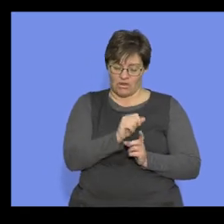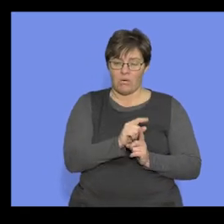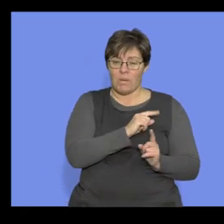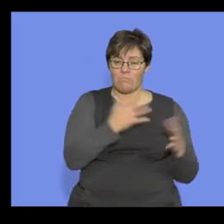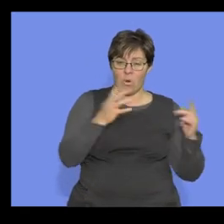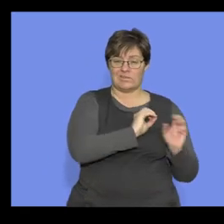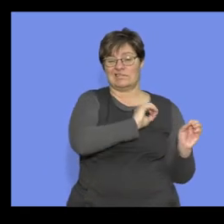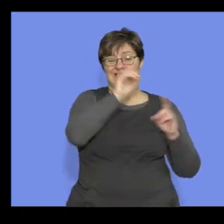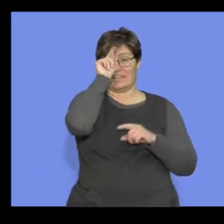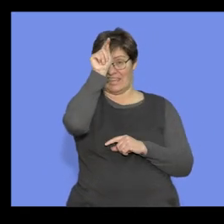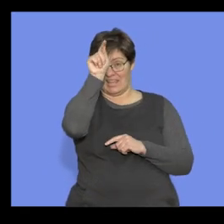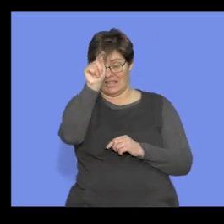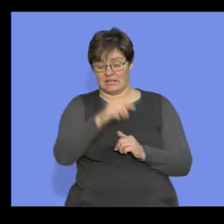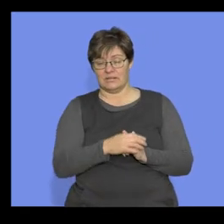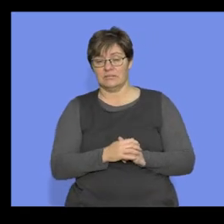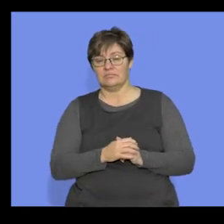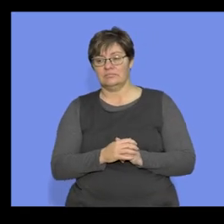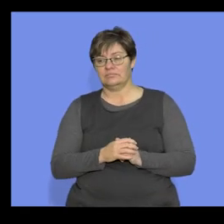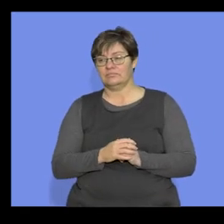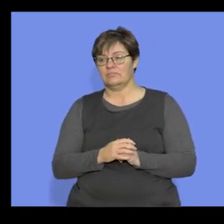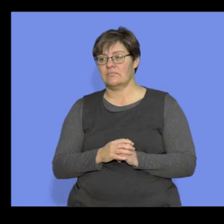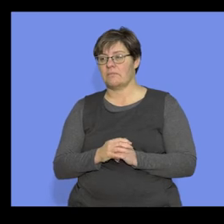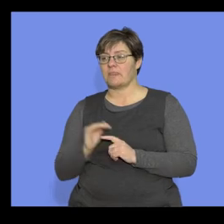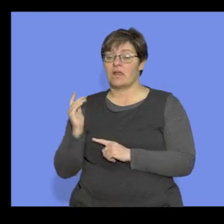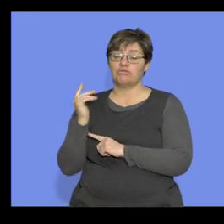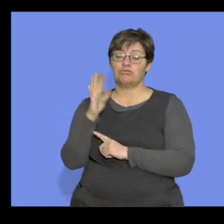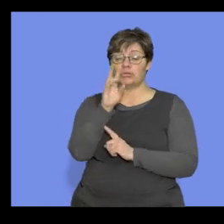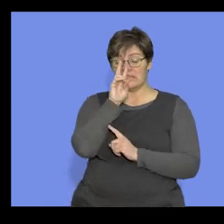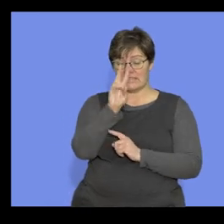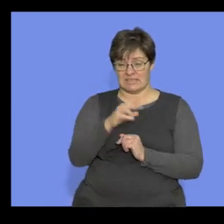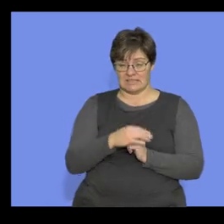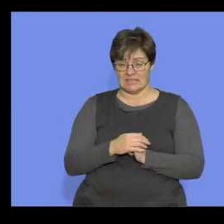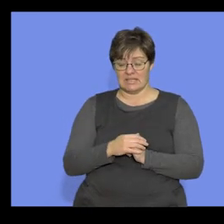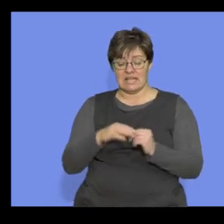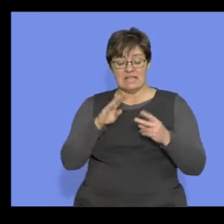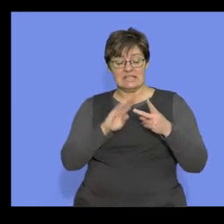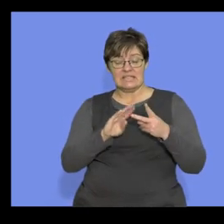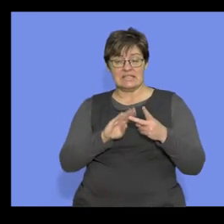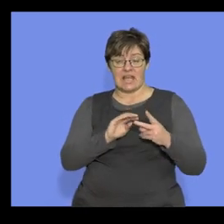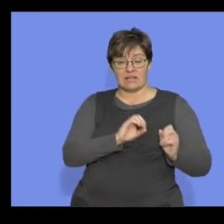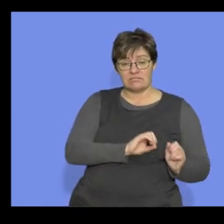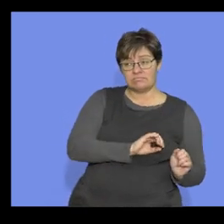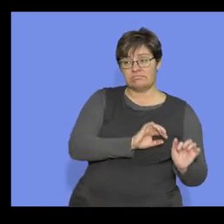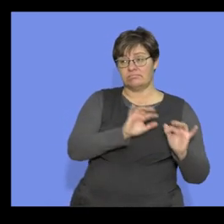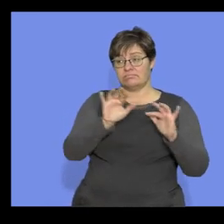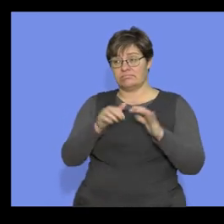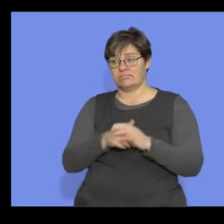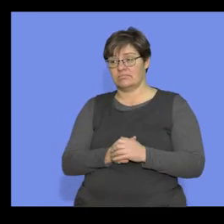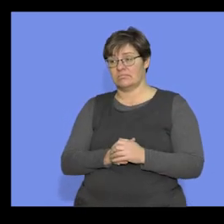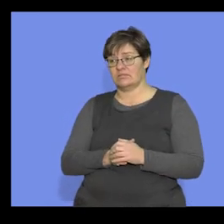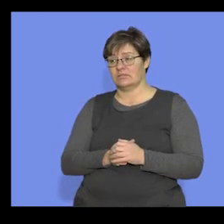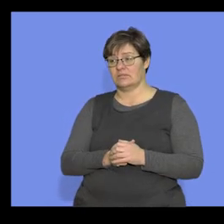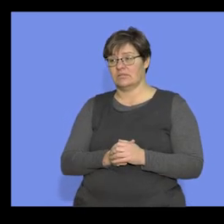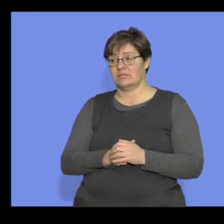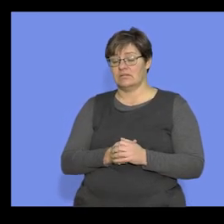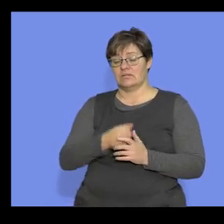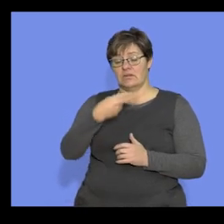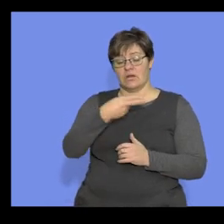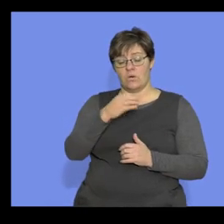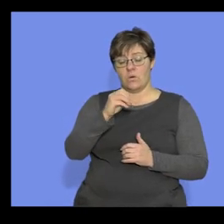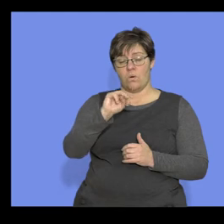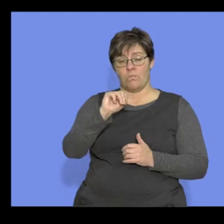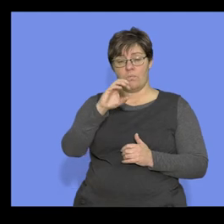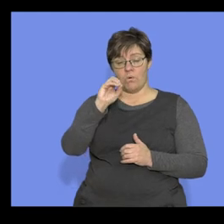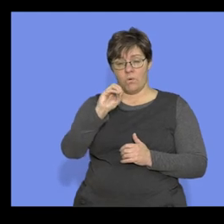Africa. But as we looked at that whole tree, the second wave, all right, was homo